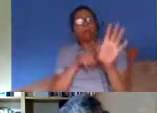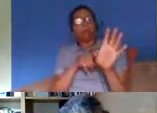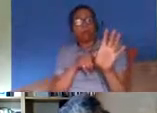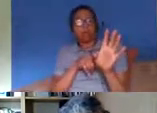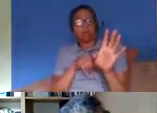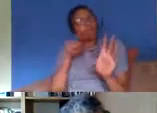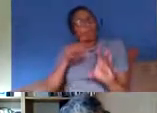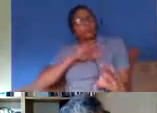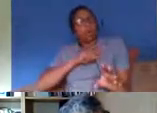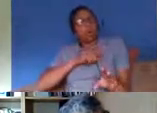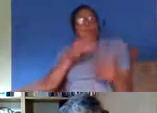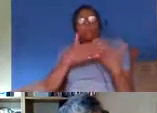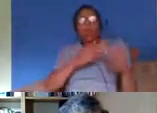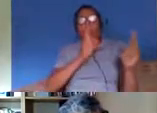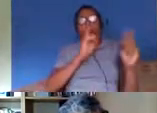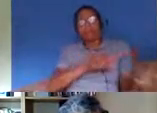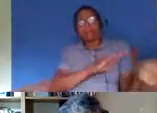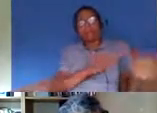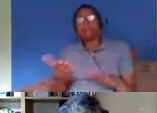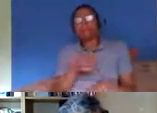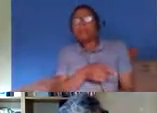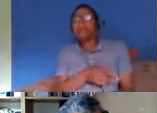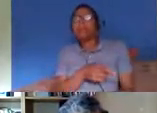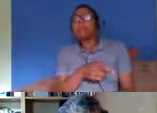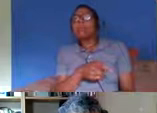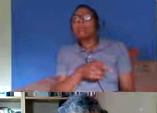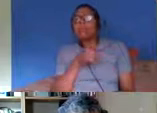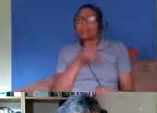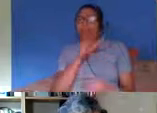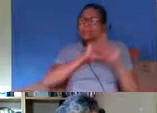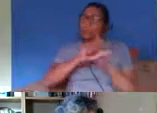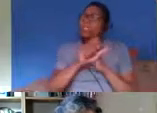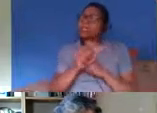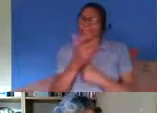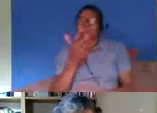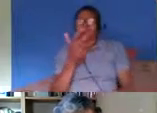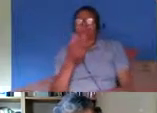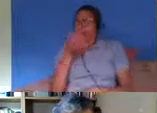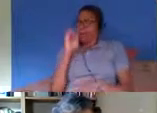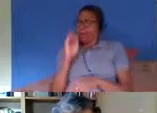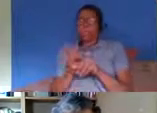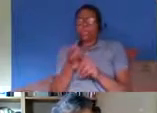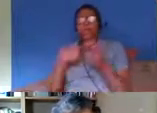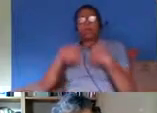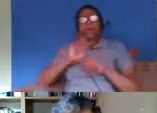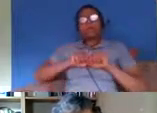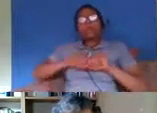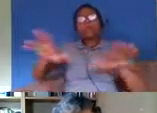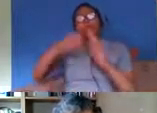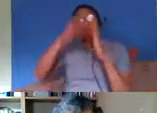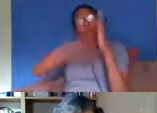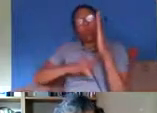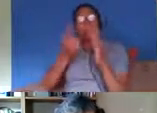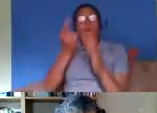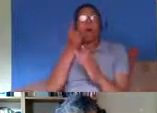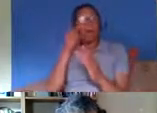poorer outcomes with black and minority ethnic communities last week we published a report that looked again at that data